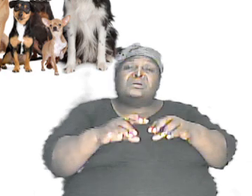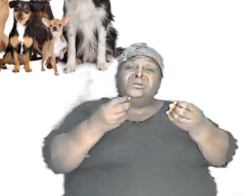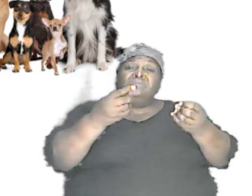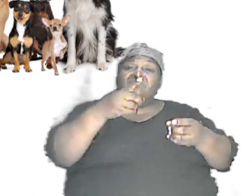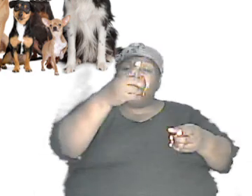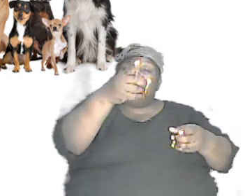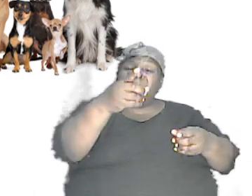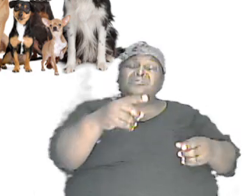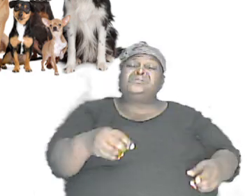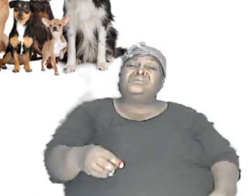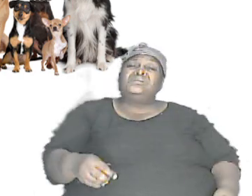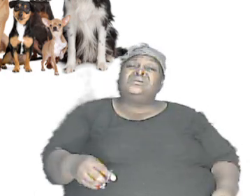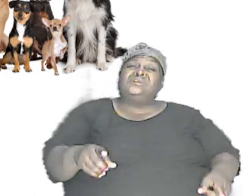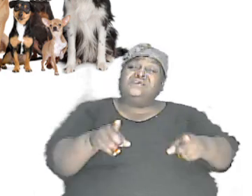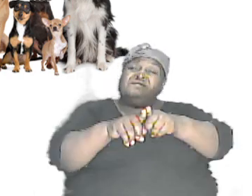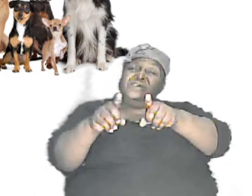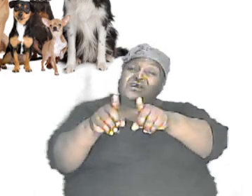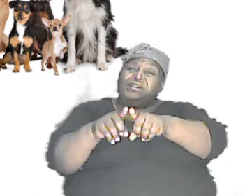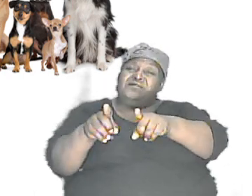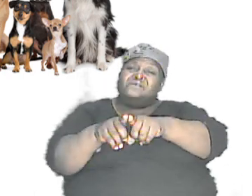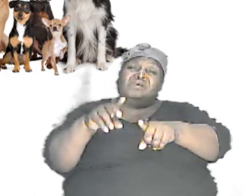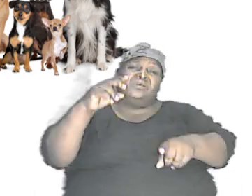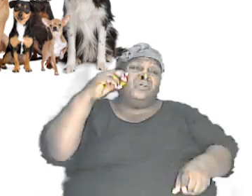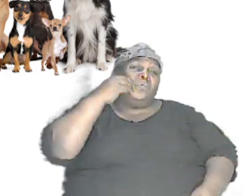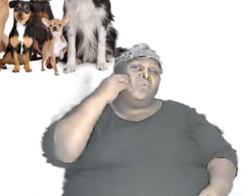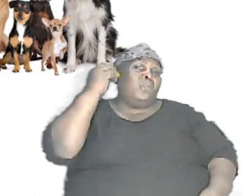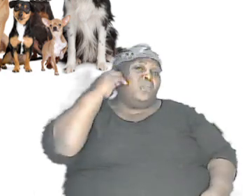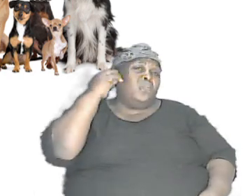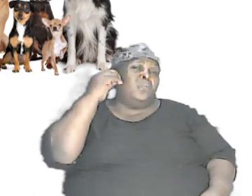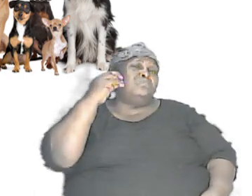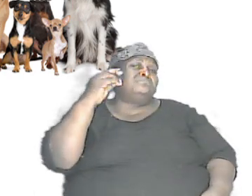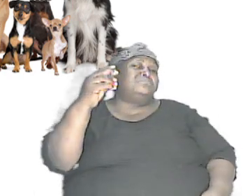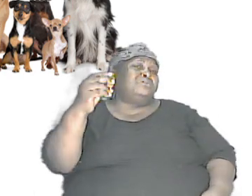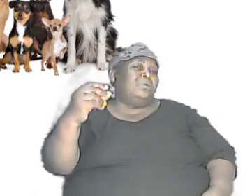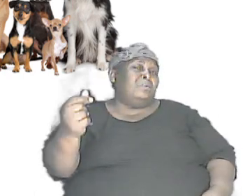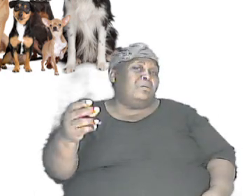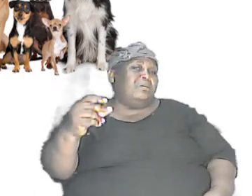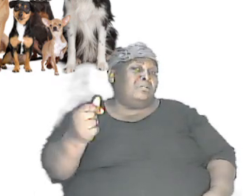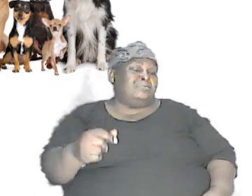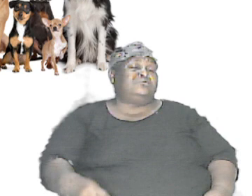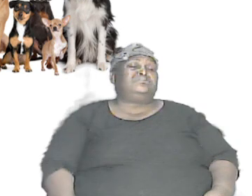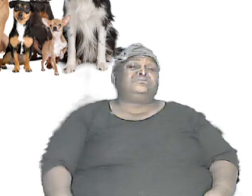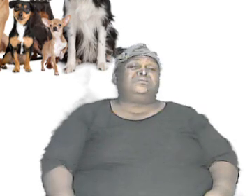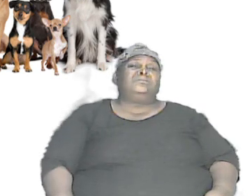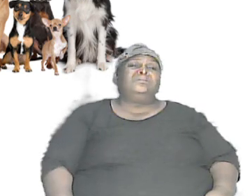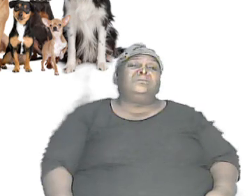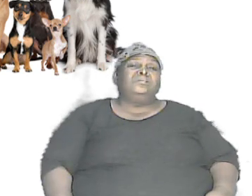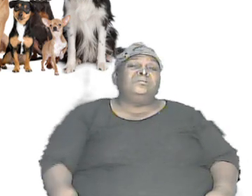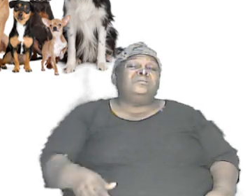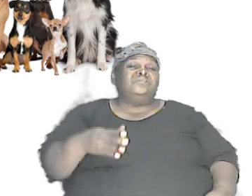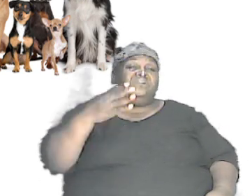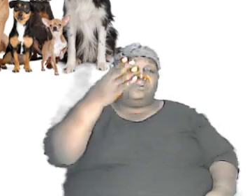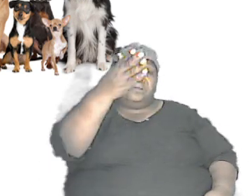dogs on the right these are domesticated dogs their foreparents